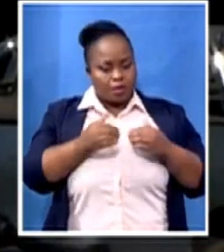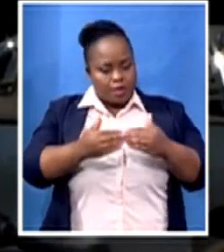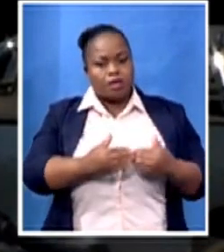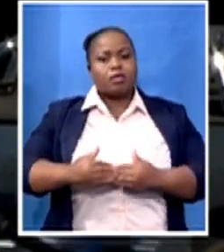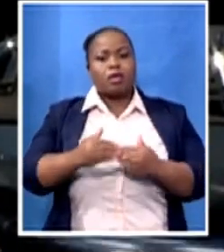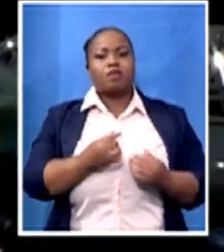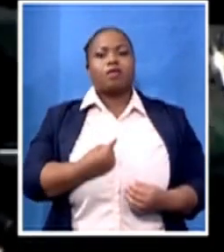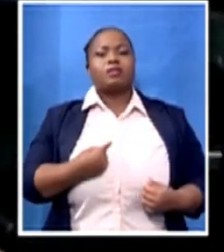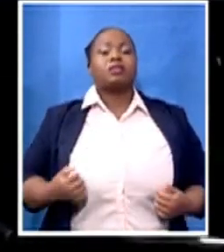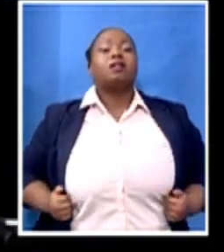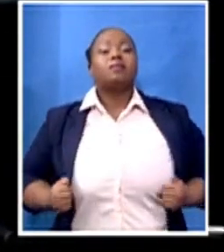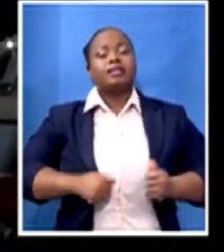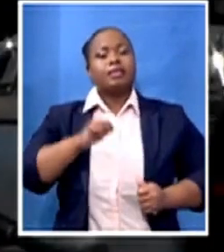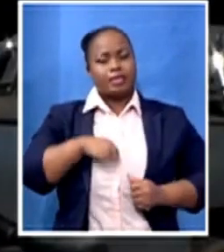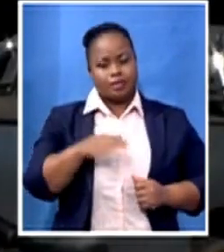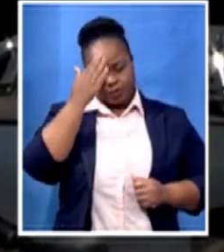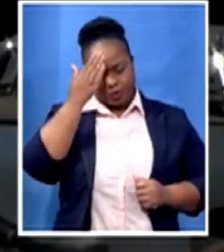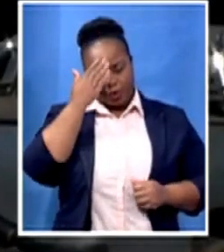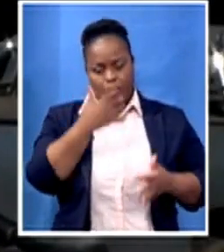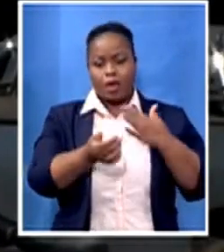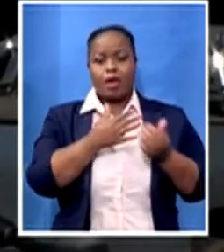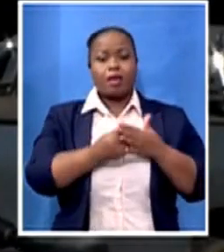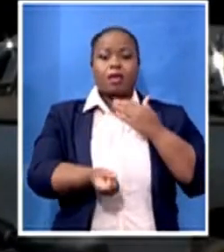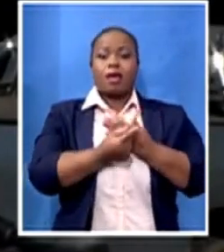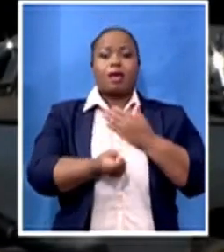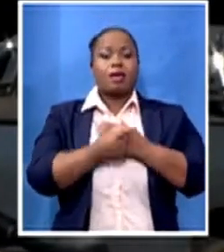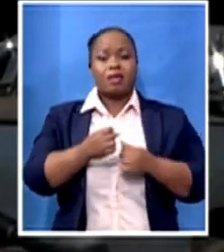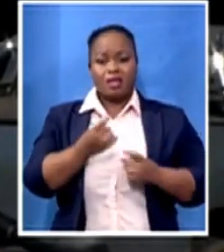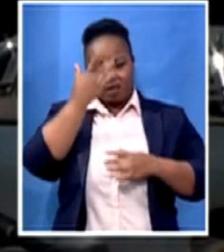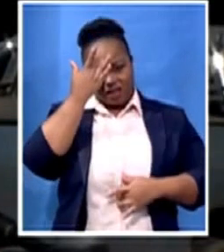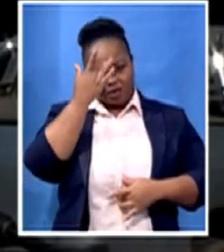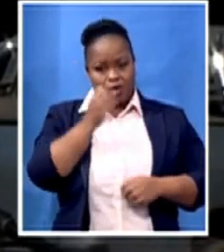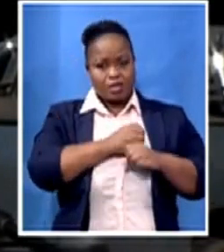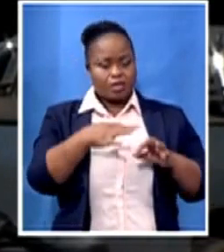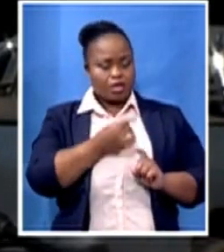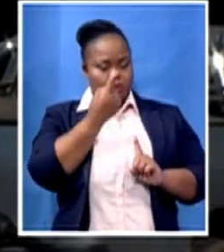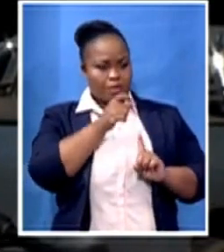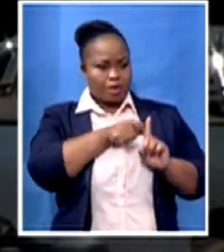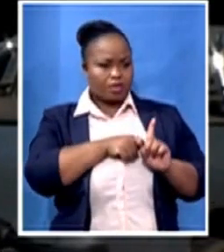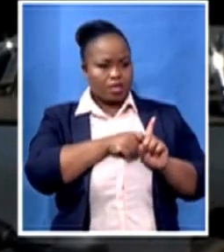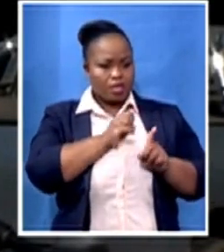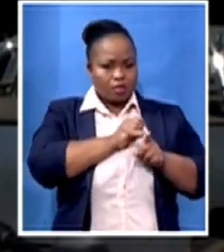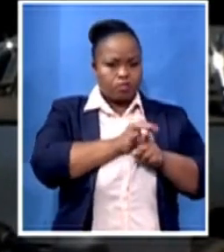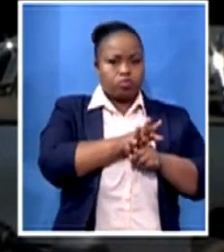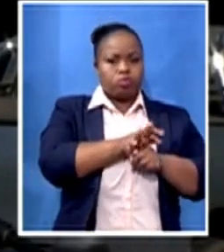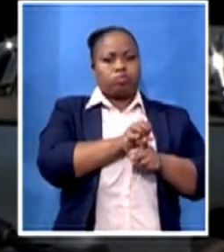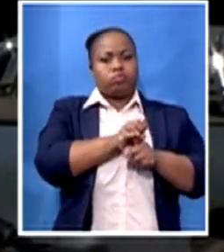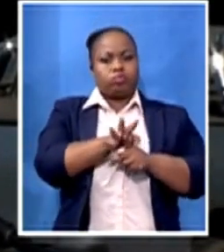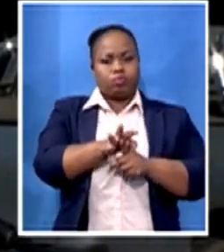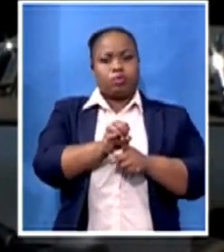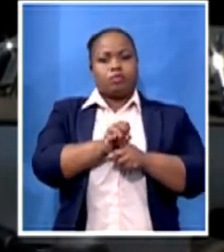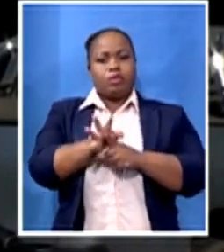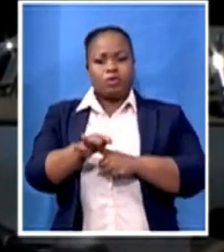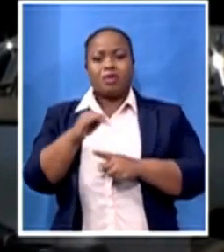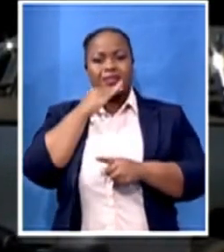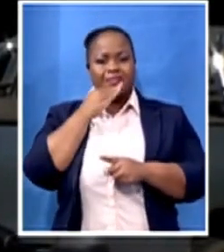anything and any infection starts with one person, then it suggests that at a point or at some stage, there was some kind of dropping